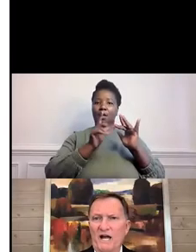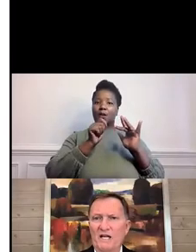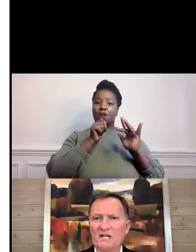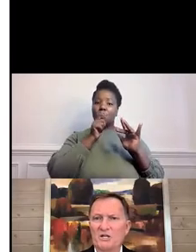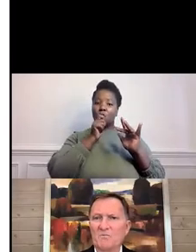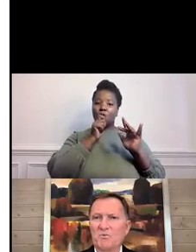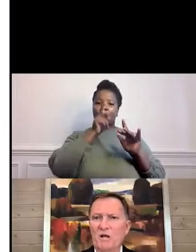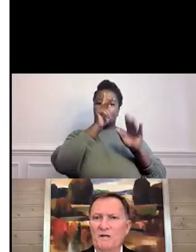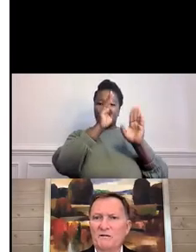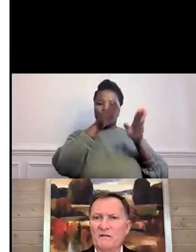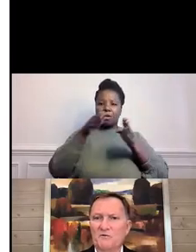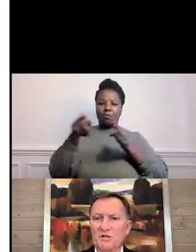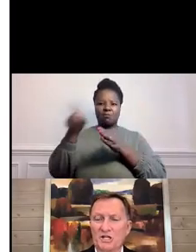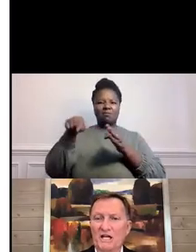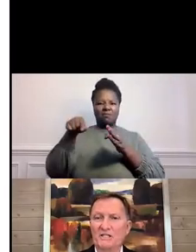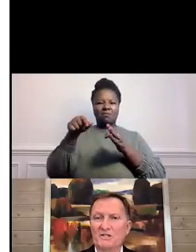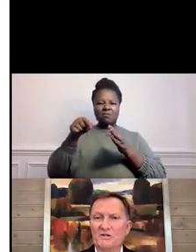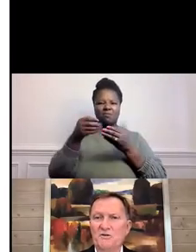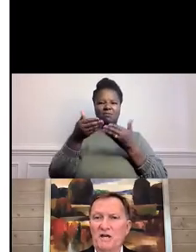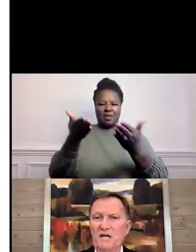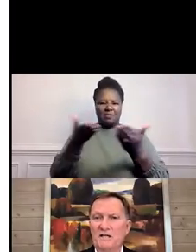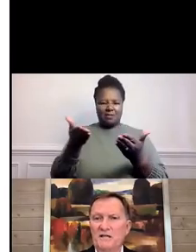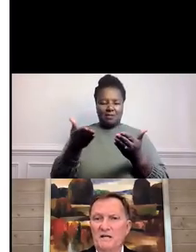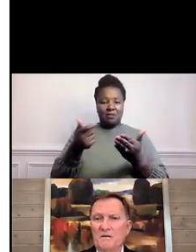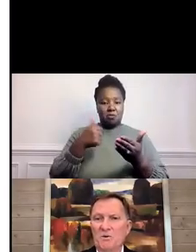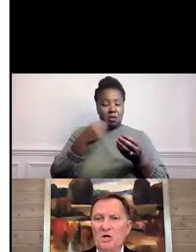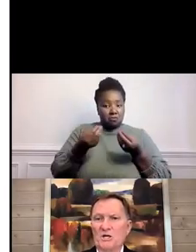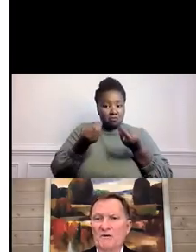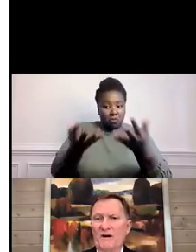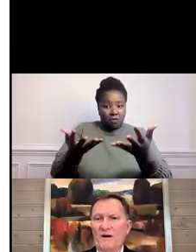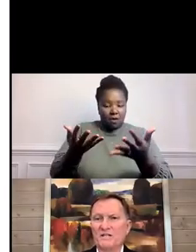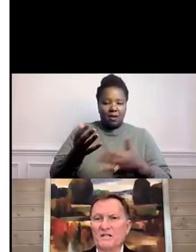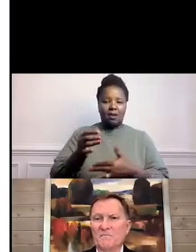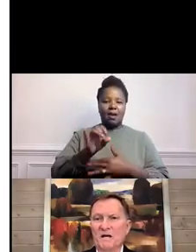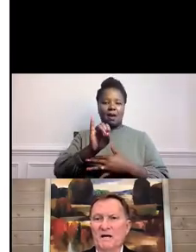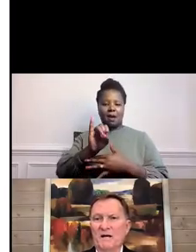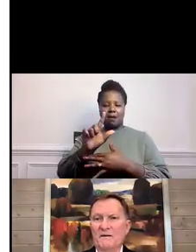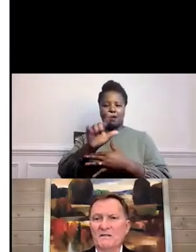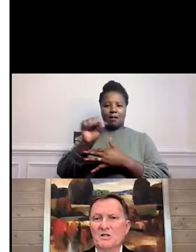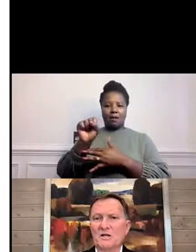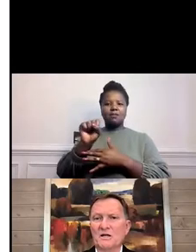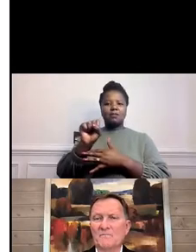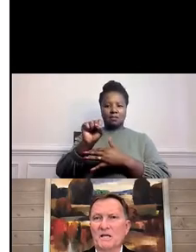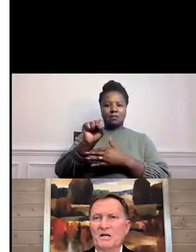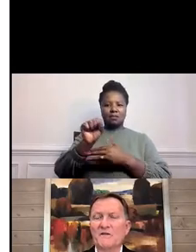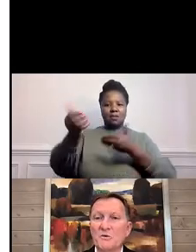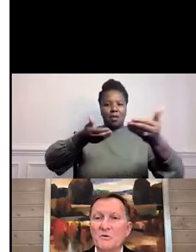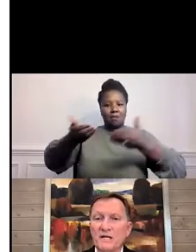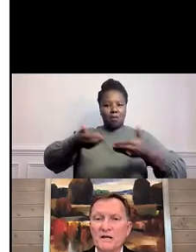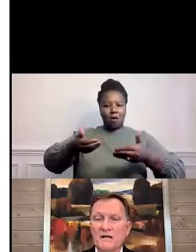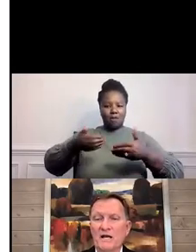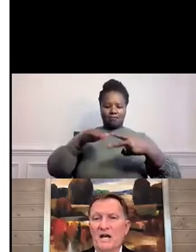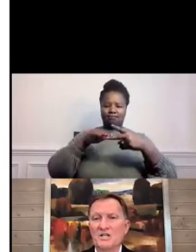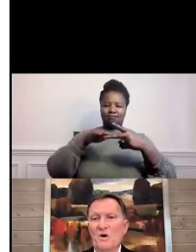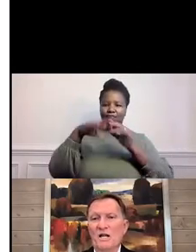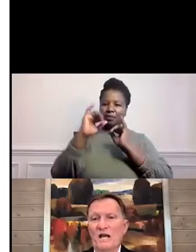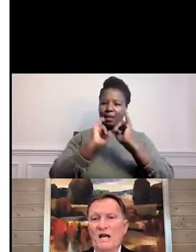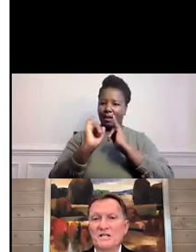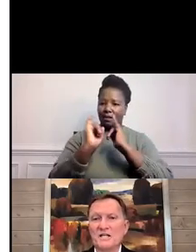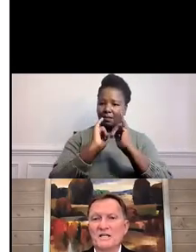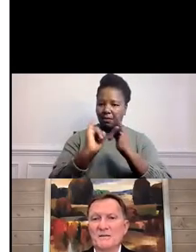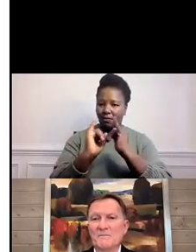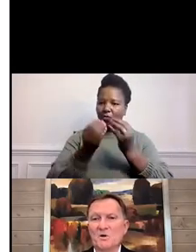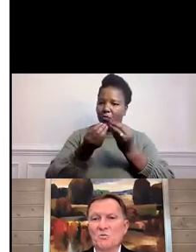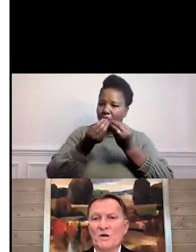provide ILS and employment if we're selected to do that. PARCA provides the interviewing as well